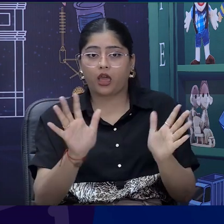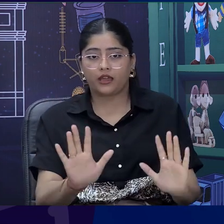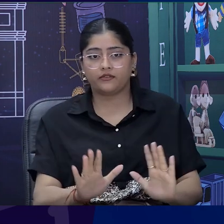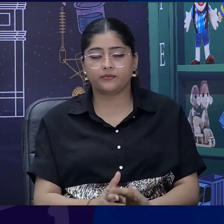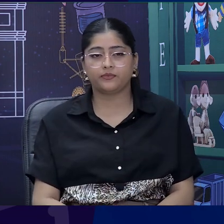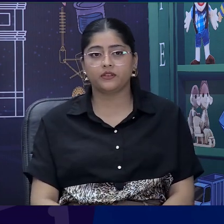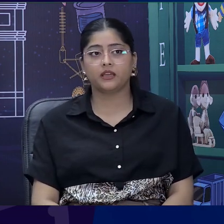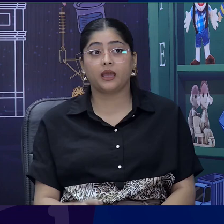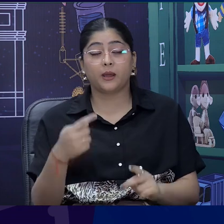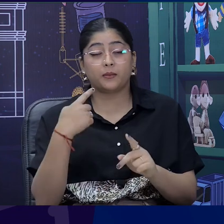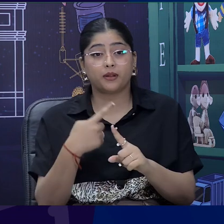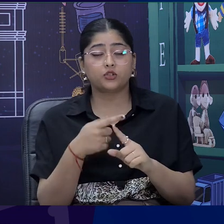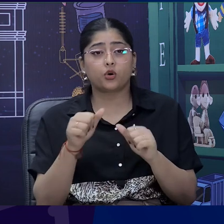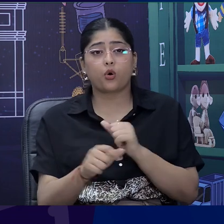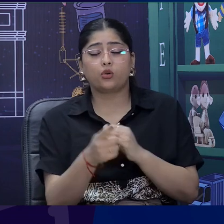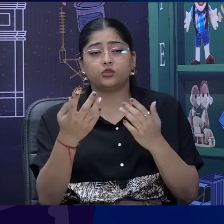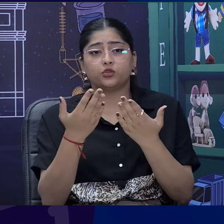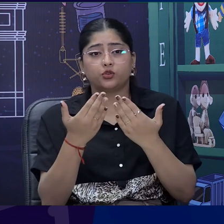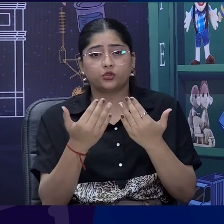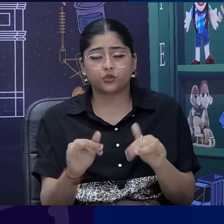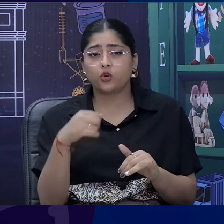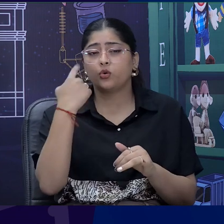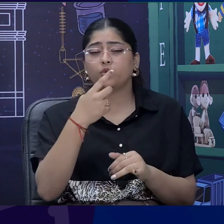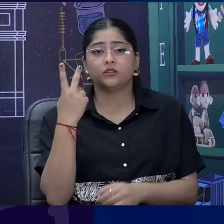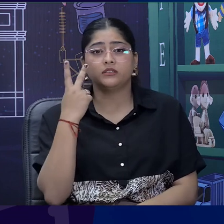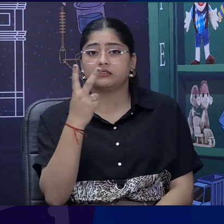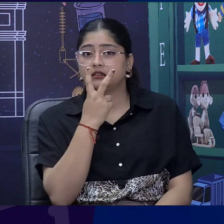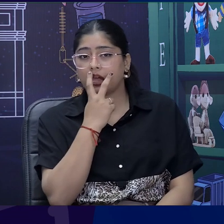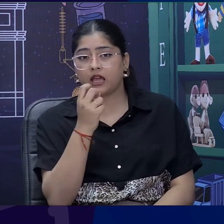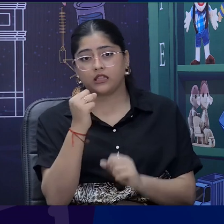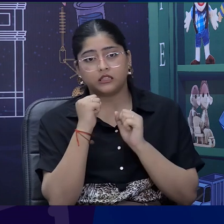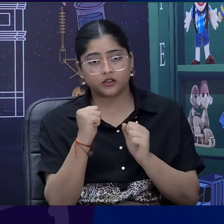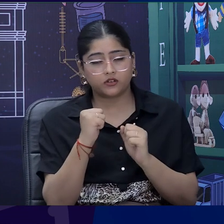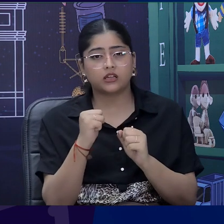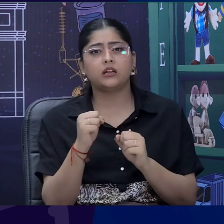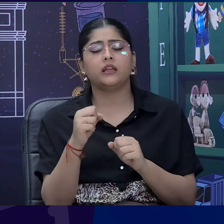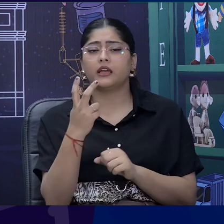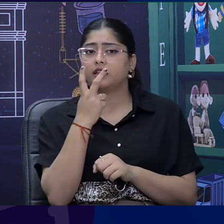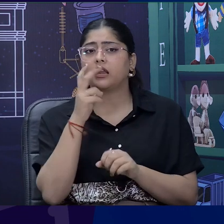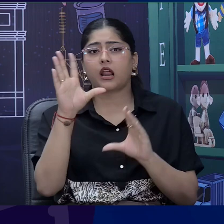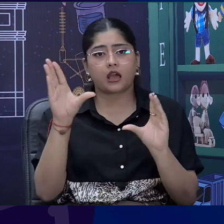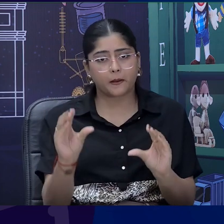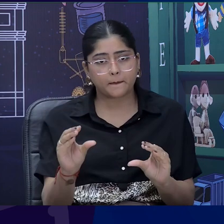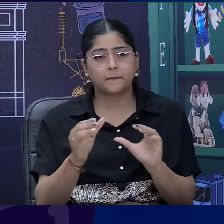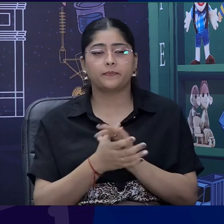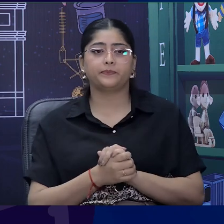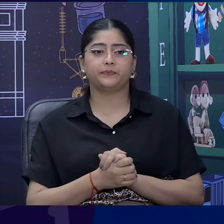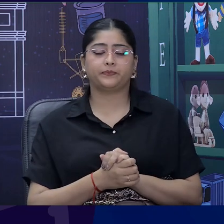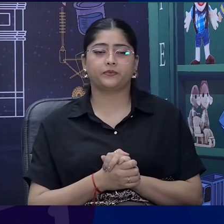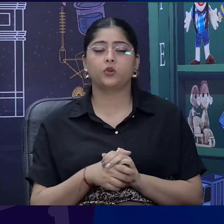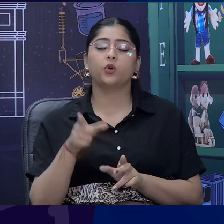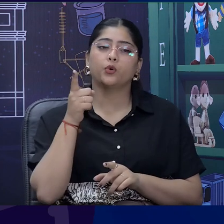the children who are unable to see. Hmm. Yeah, they have a low vision for them. This is done in a